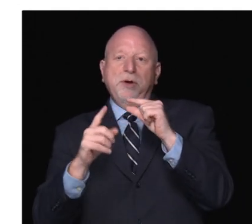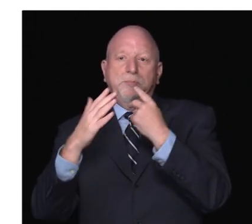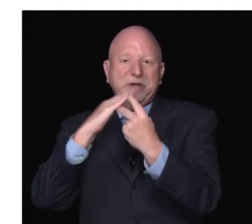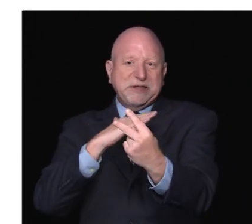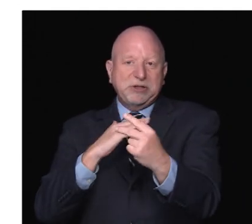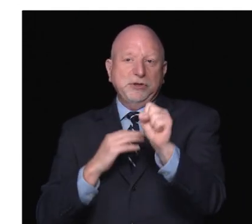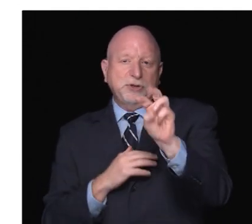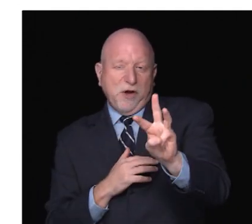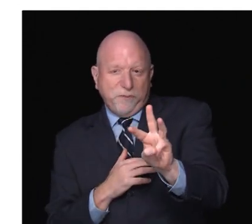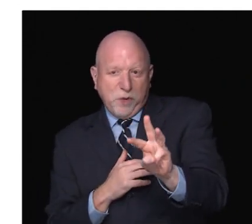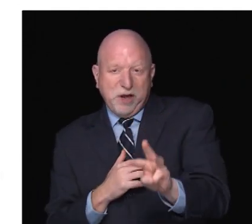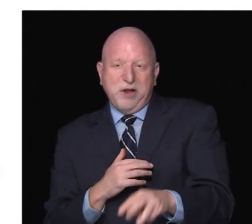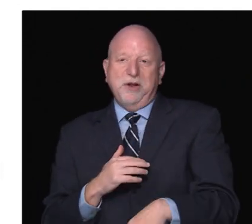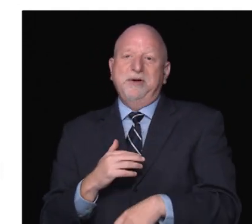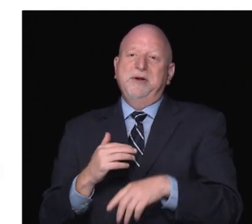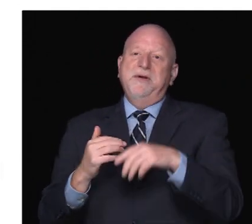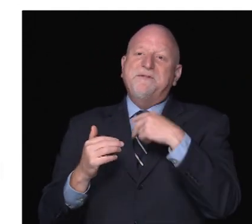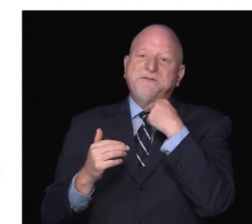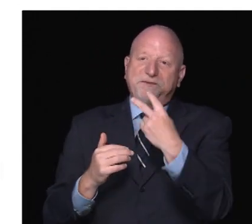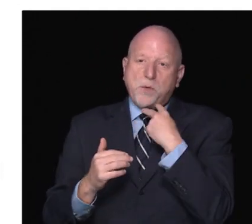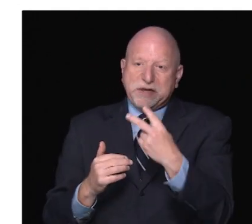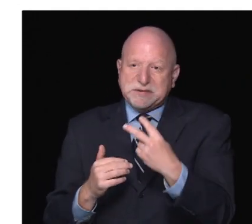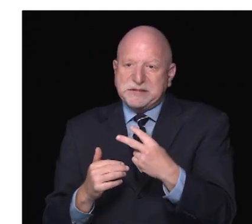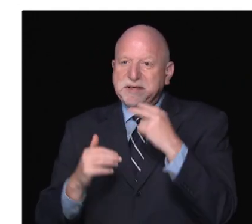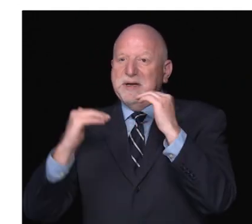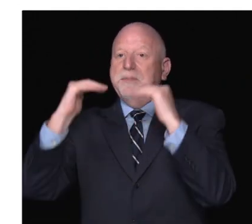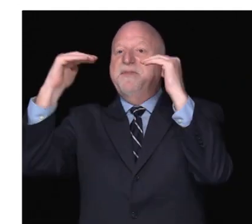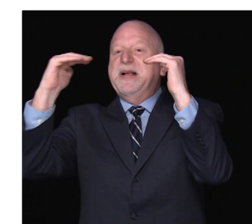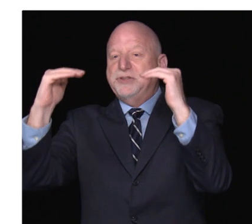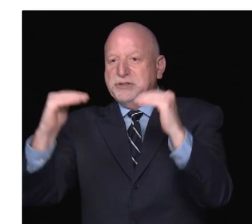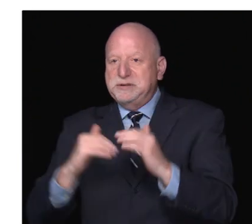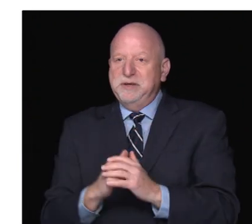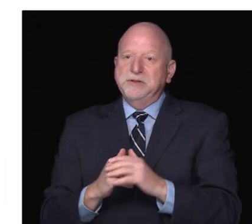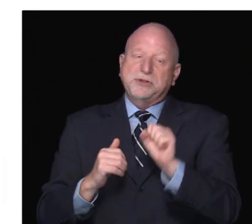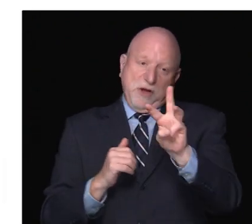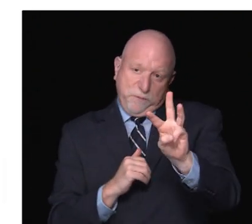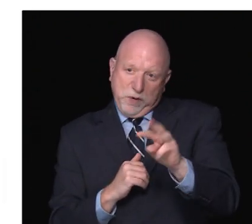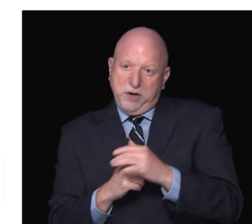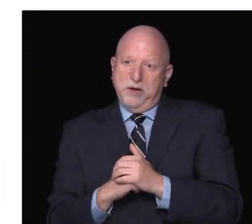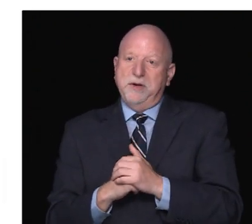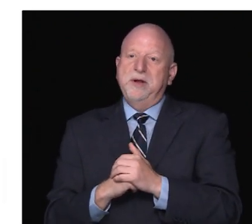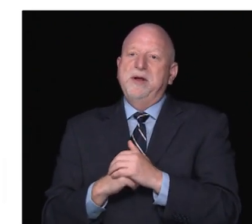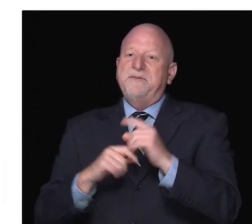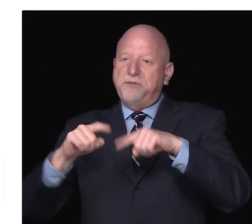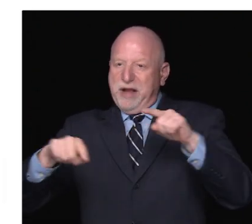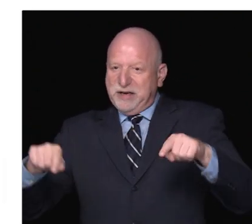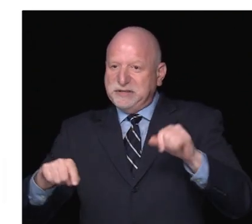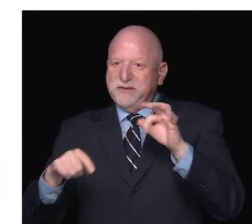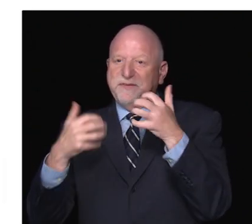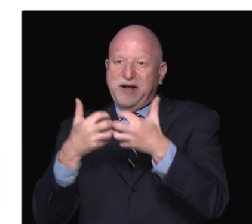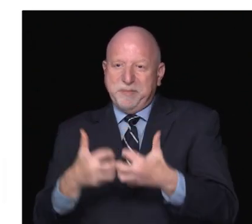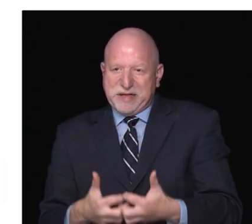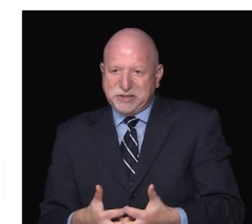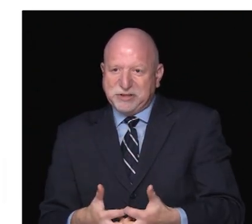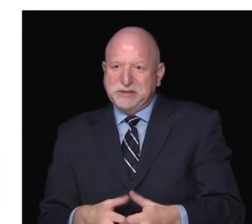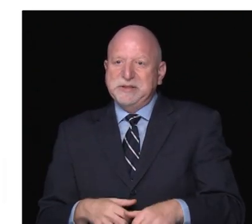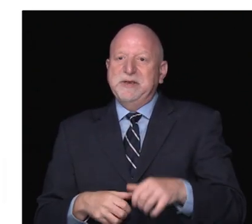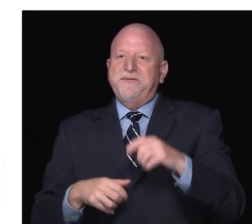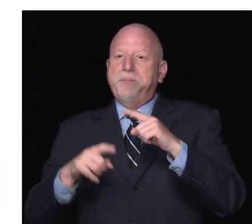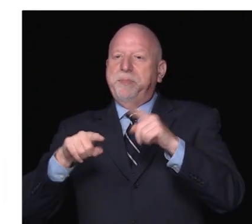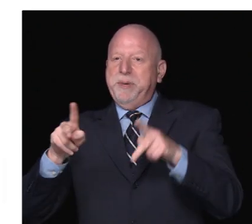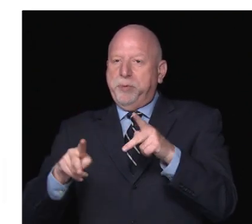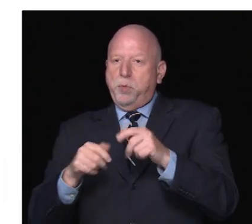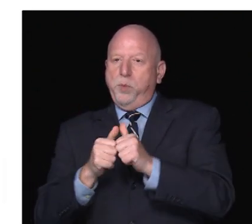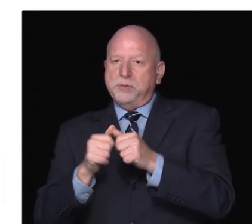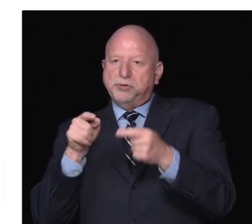prediction software, voice amplification devices, and augmentative communication devices for people who